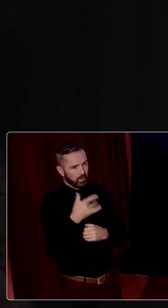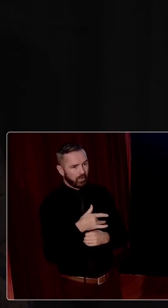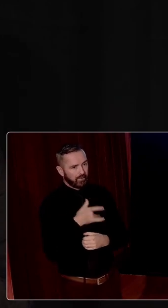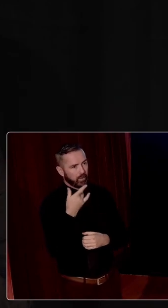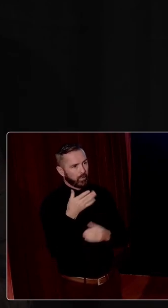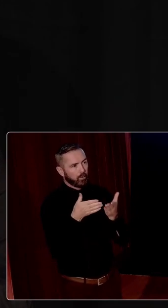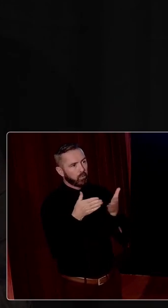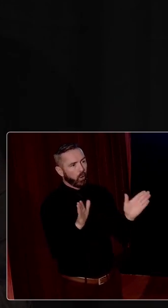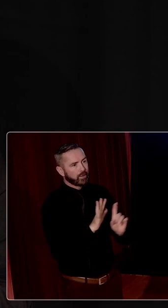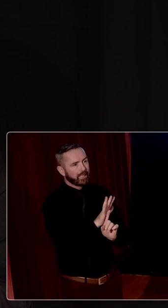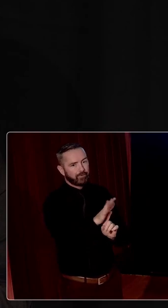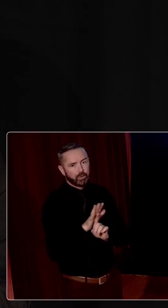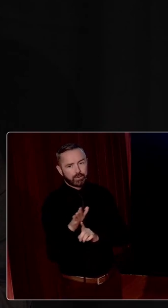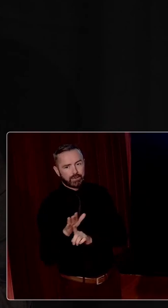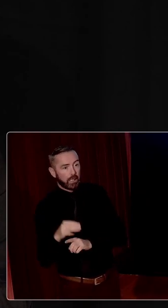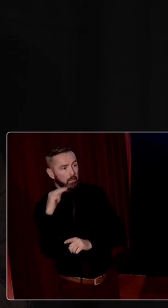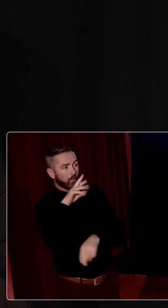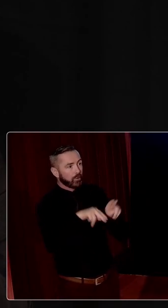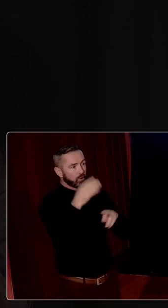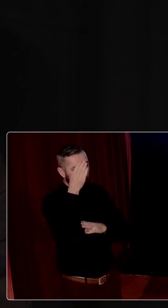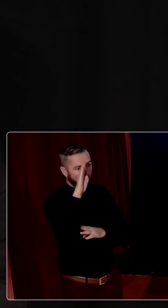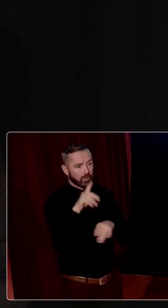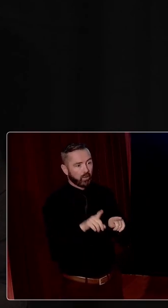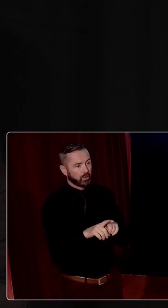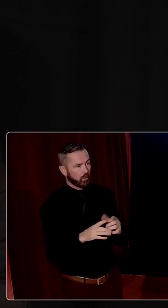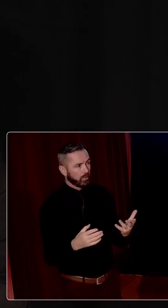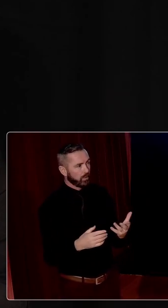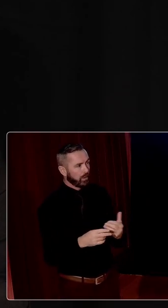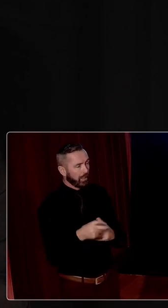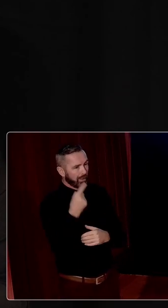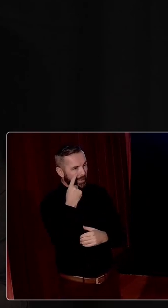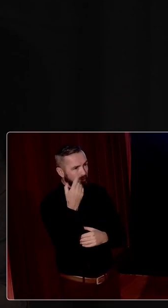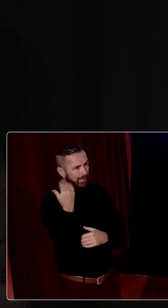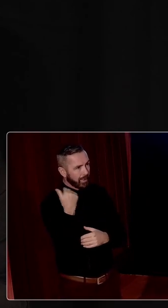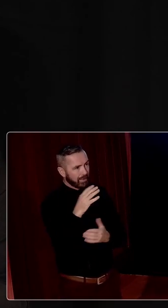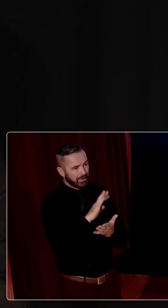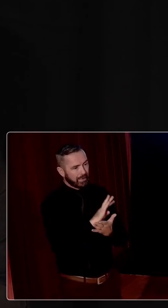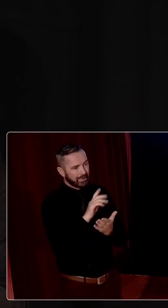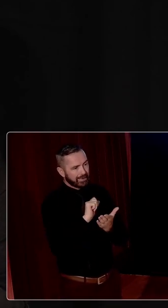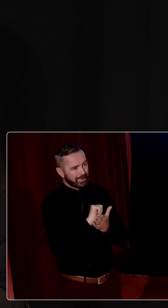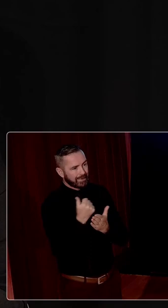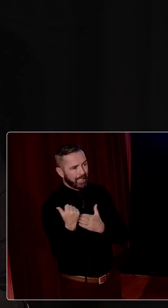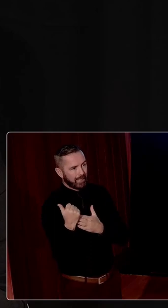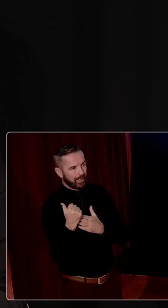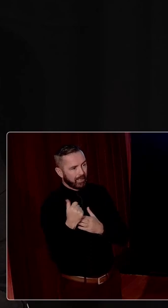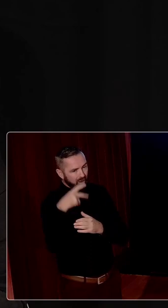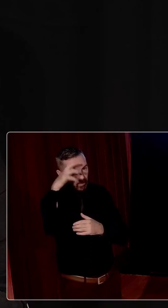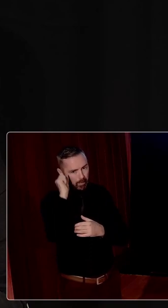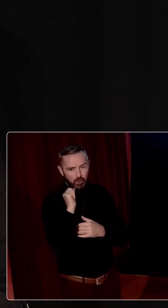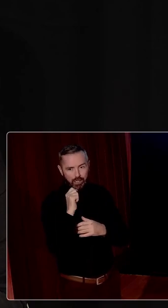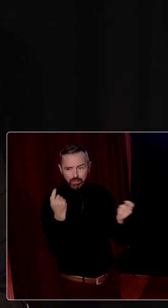influence. It's important for the new Irish. I think you could see it in the 1916 commemorations and the